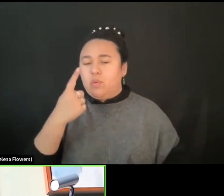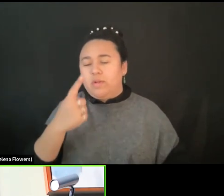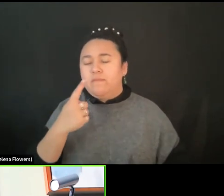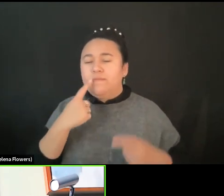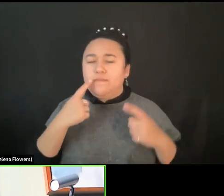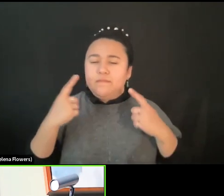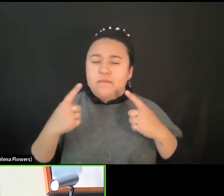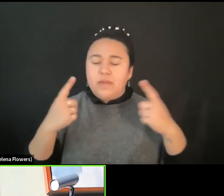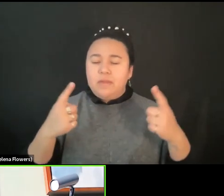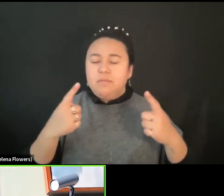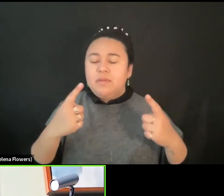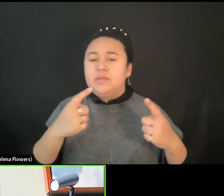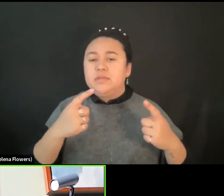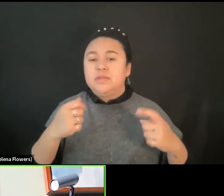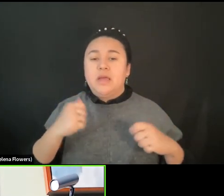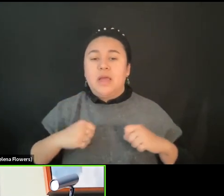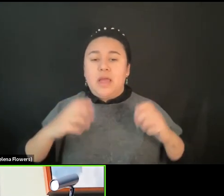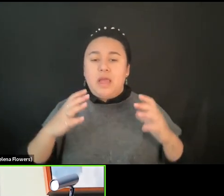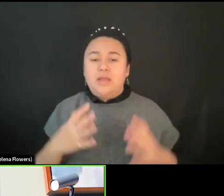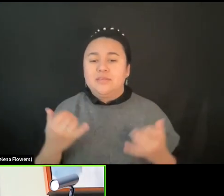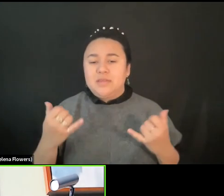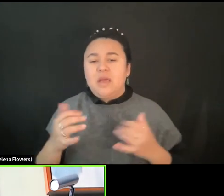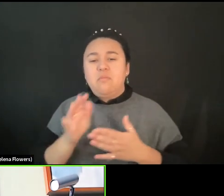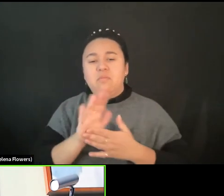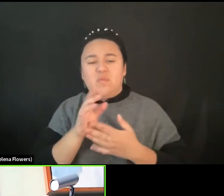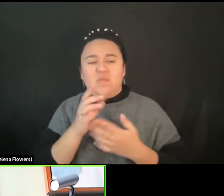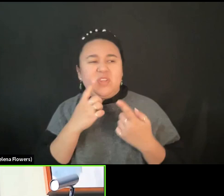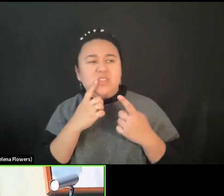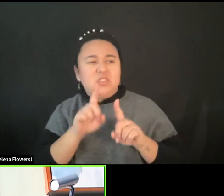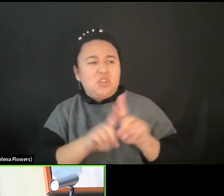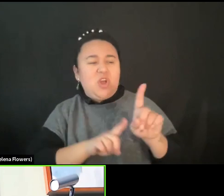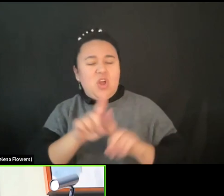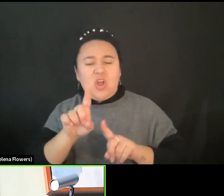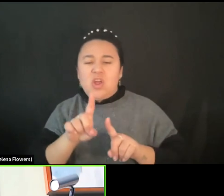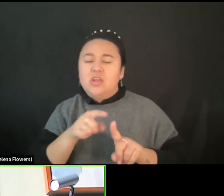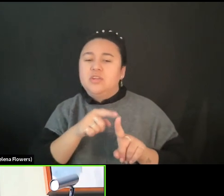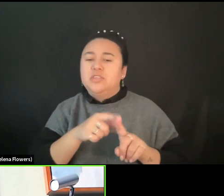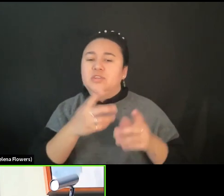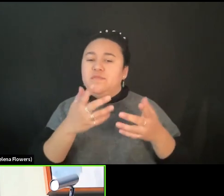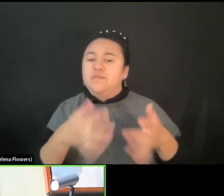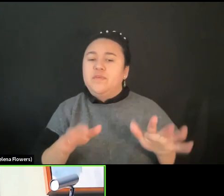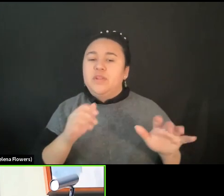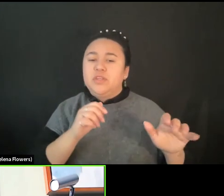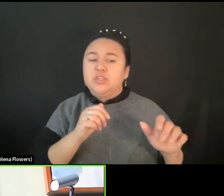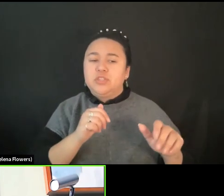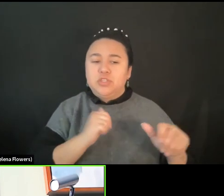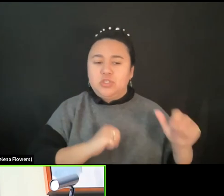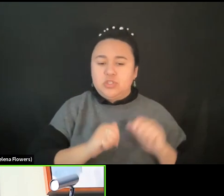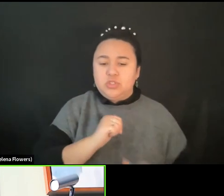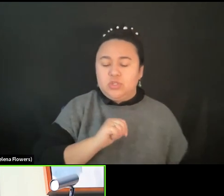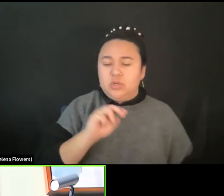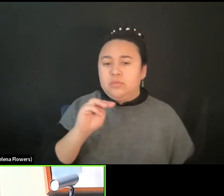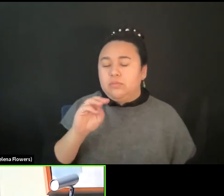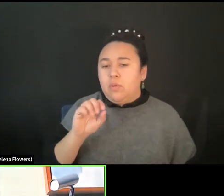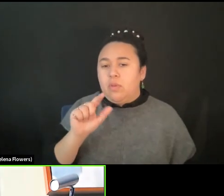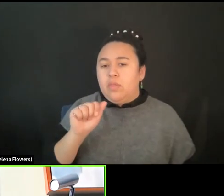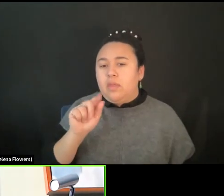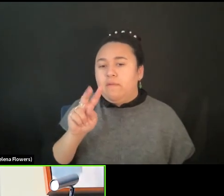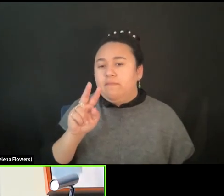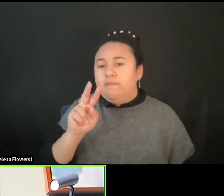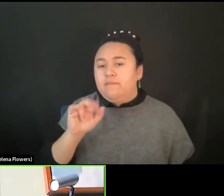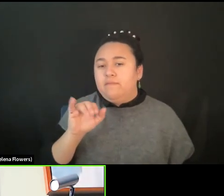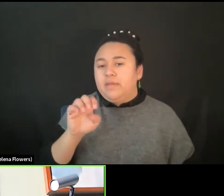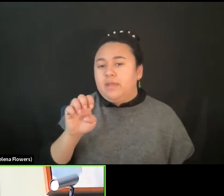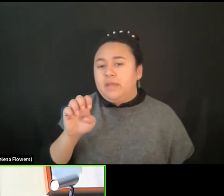more like a movie star, after ending a show in Moulavi Theater, took off her scarf to